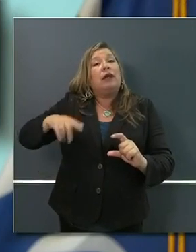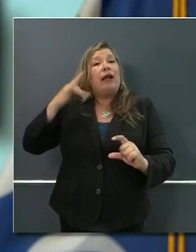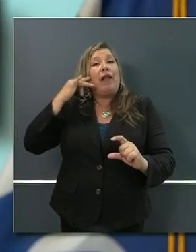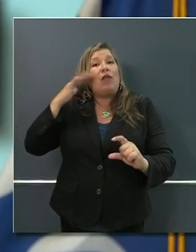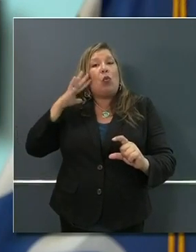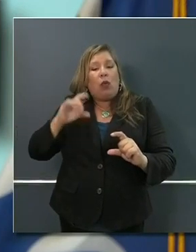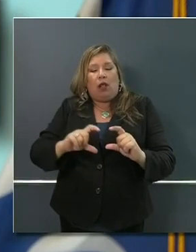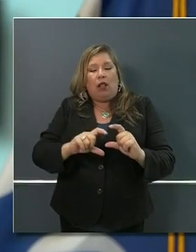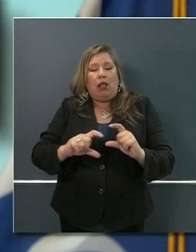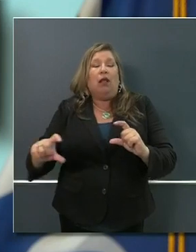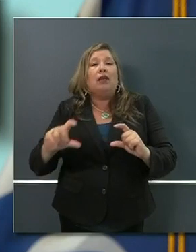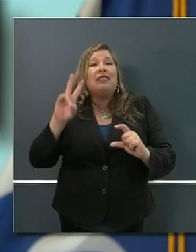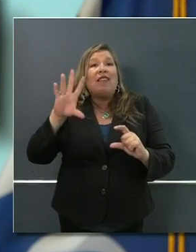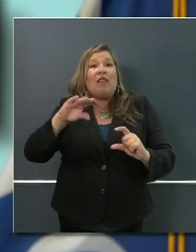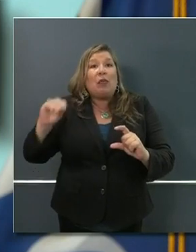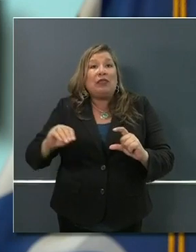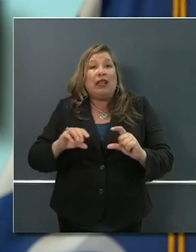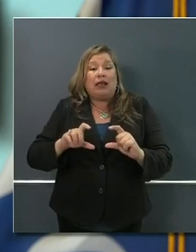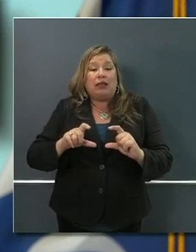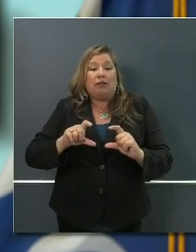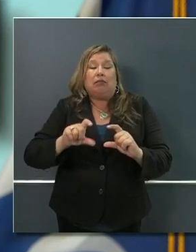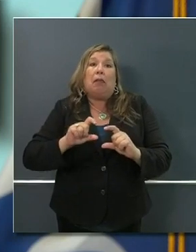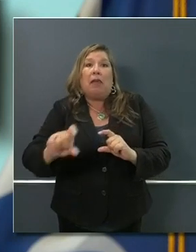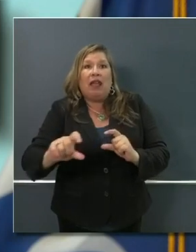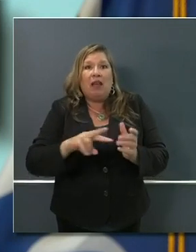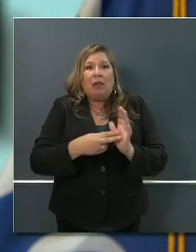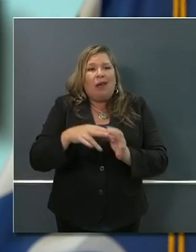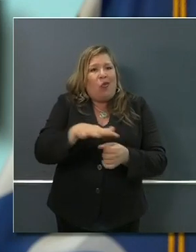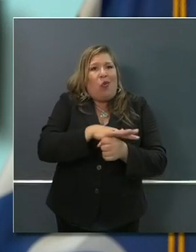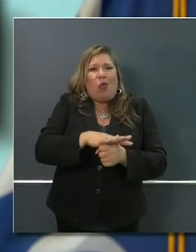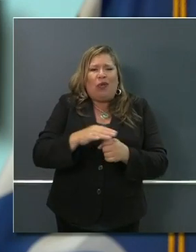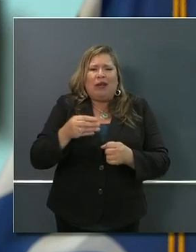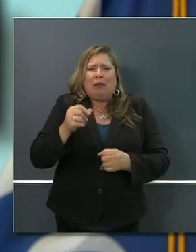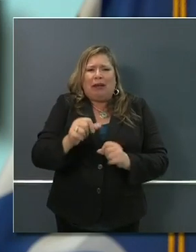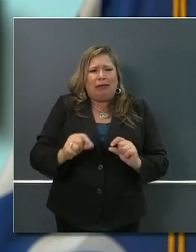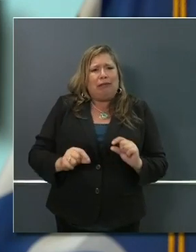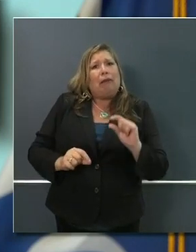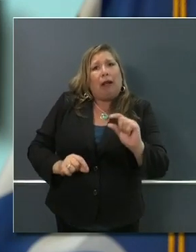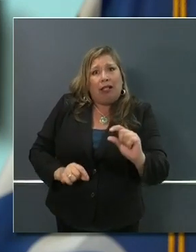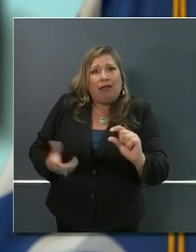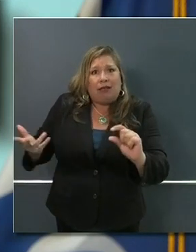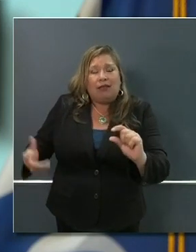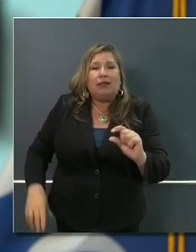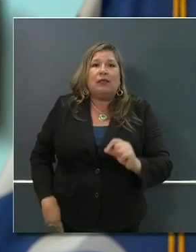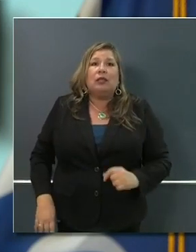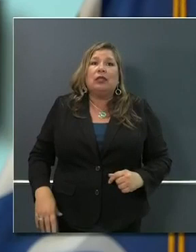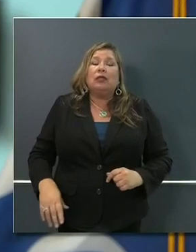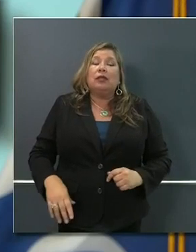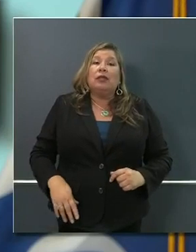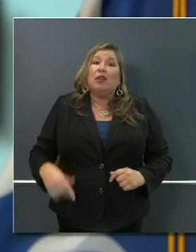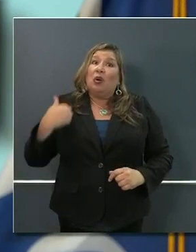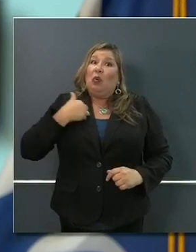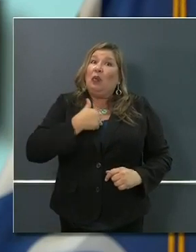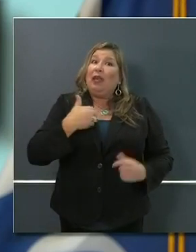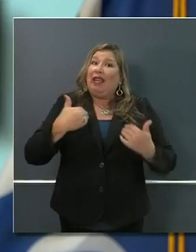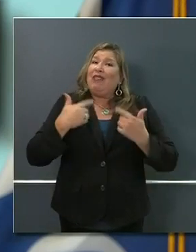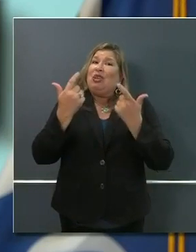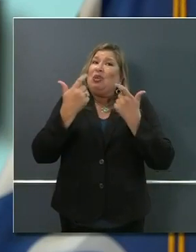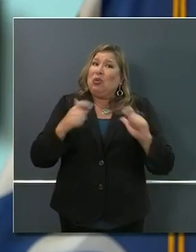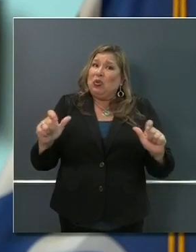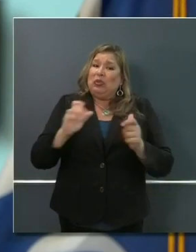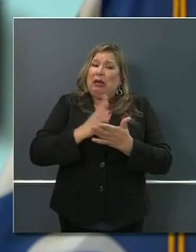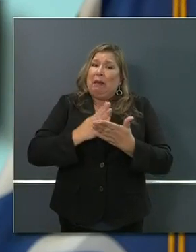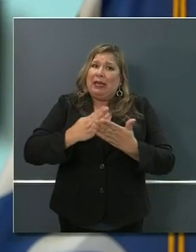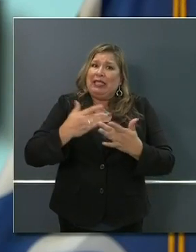think makes this a very exciting opportunity for cities. Look, we have major budget concerns that are very significant